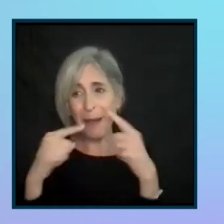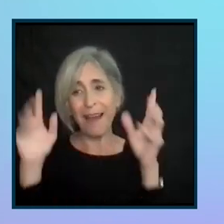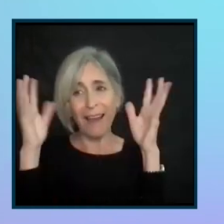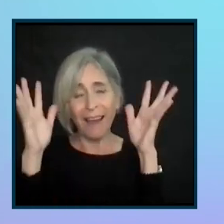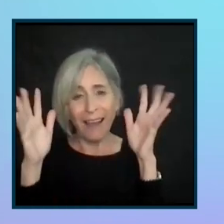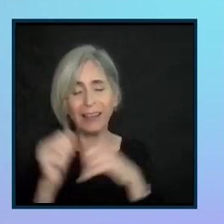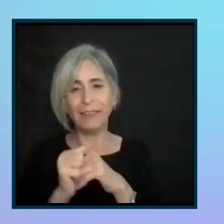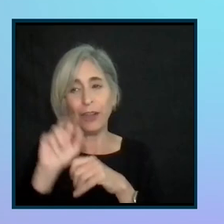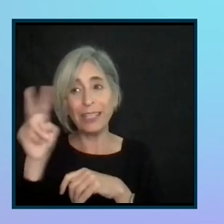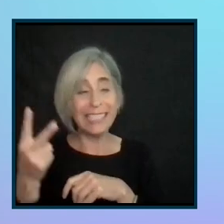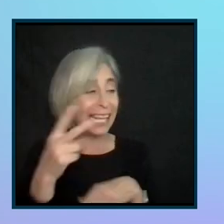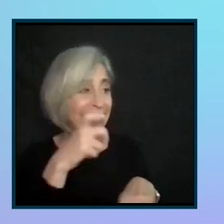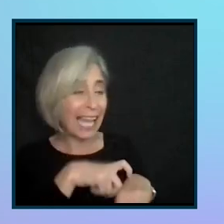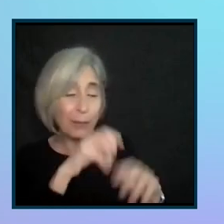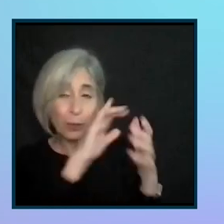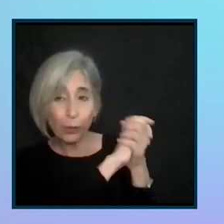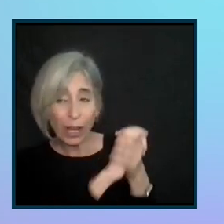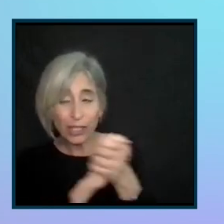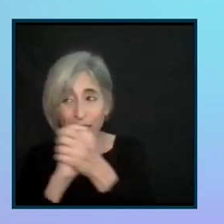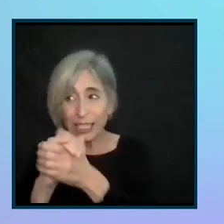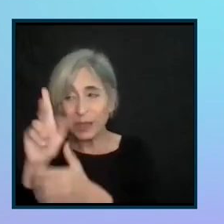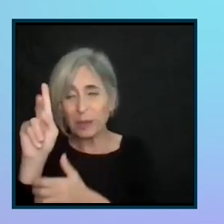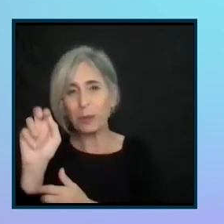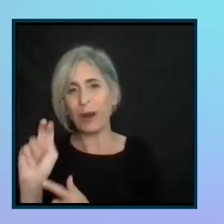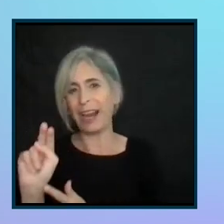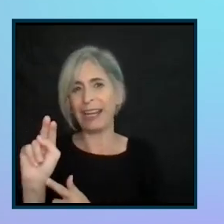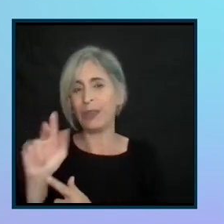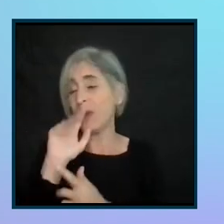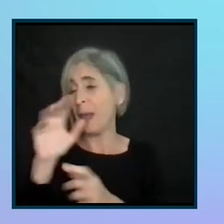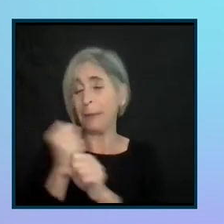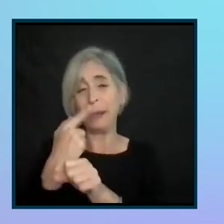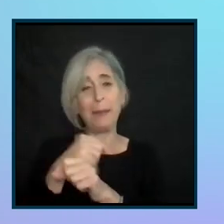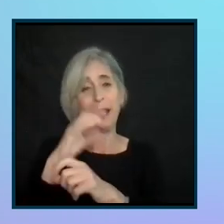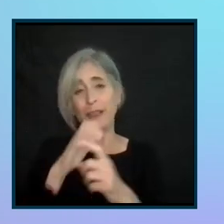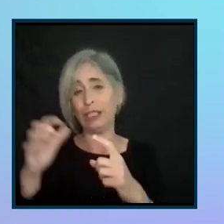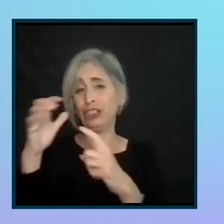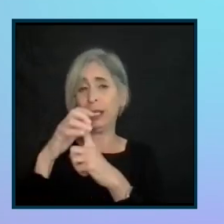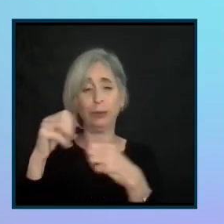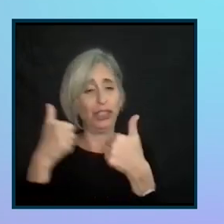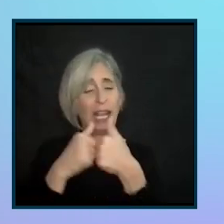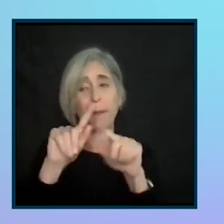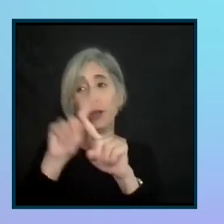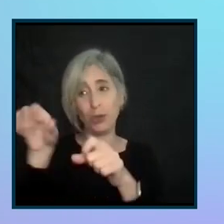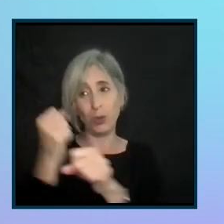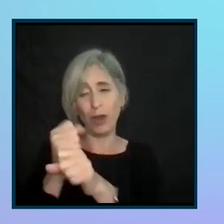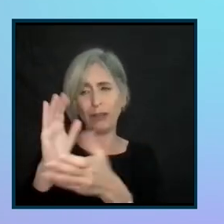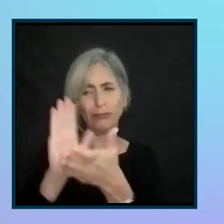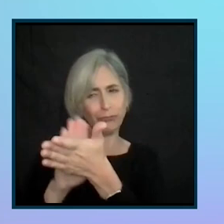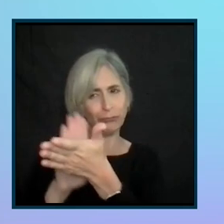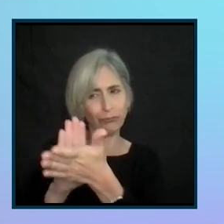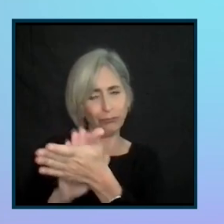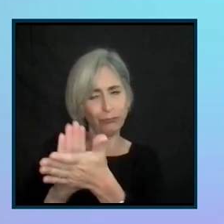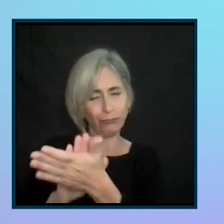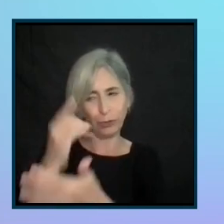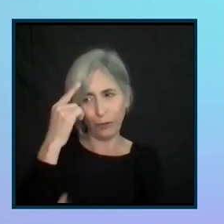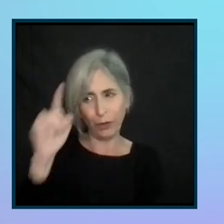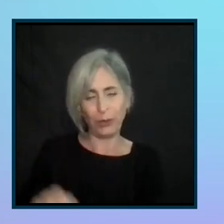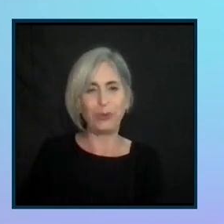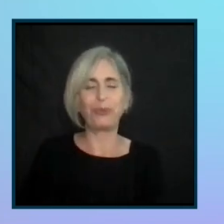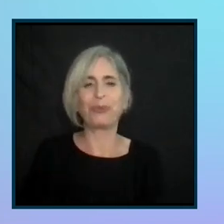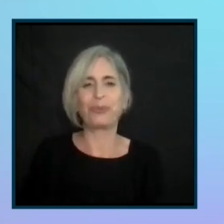he did it for a second time. So congrats, Brian. You got that. You didn't beat me in the championship game, but you did win. So good. Good on you. Yeah.